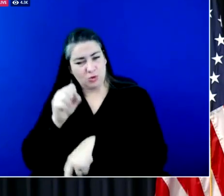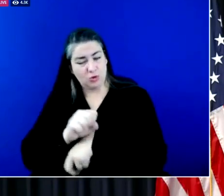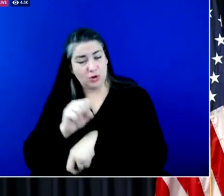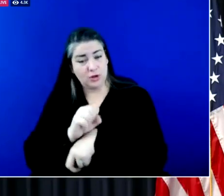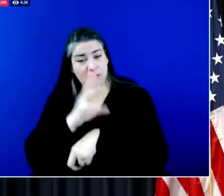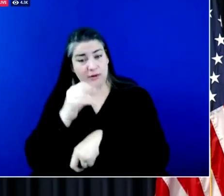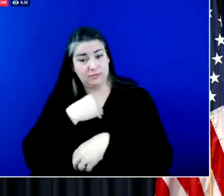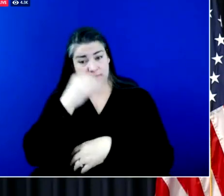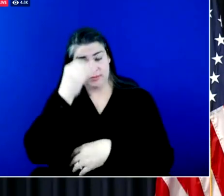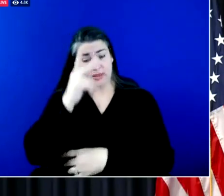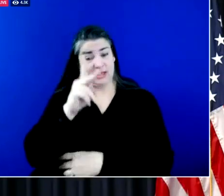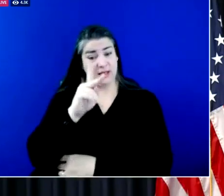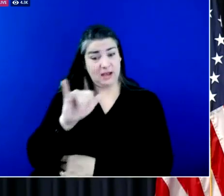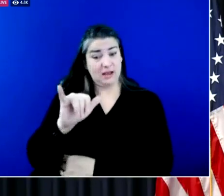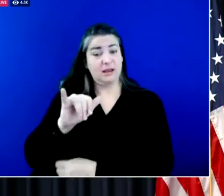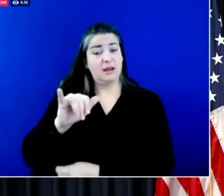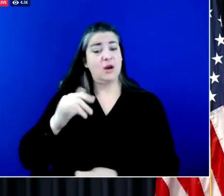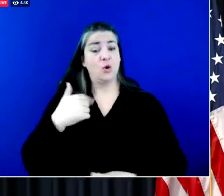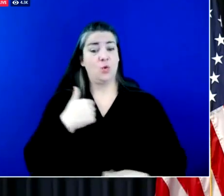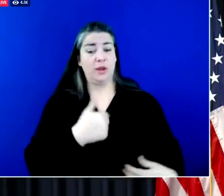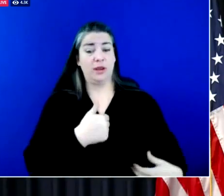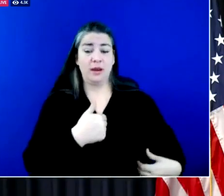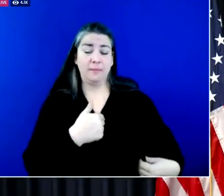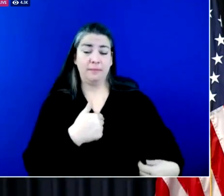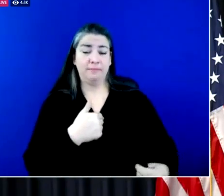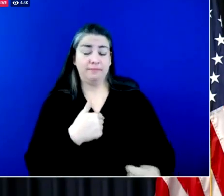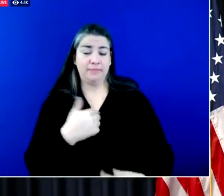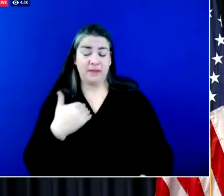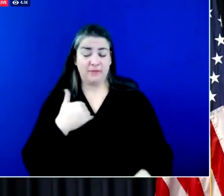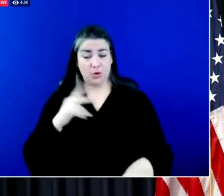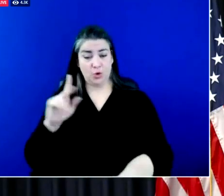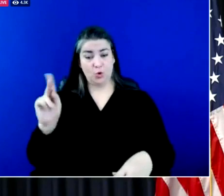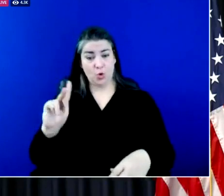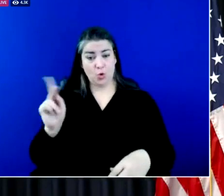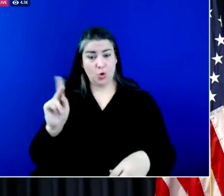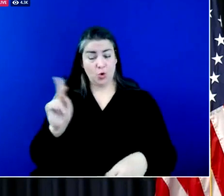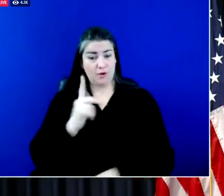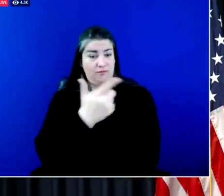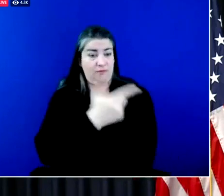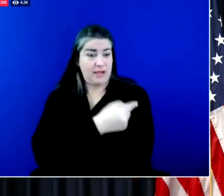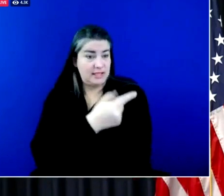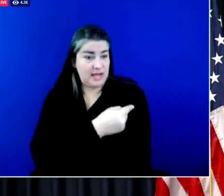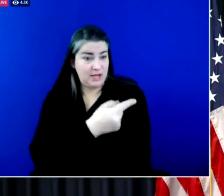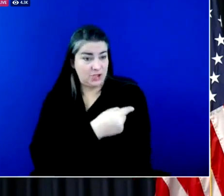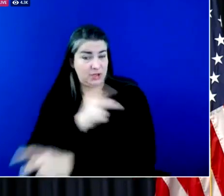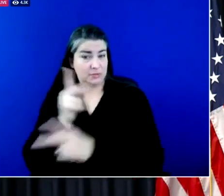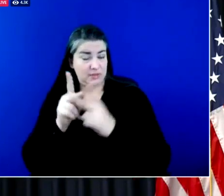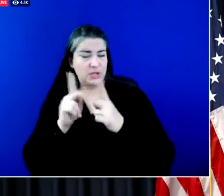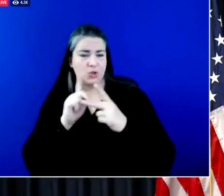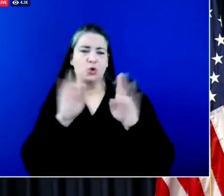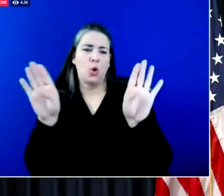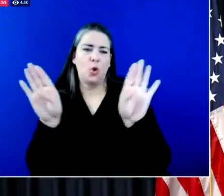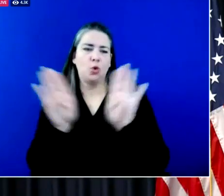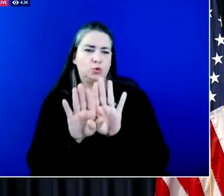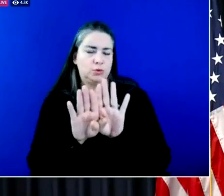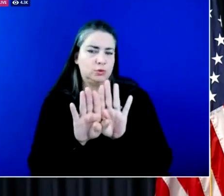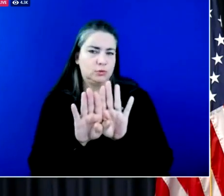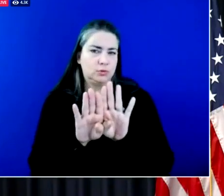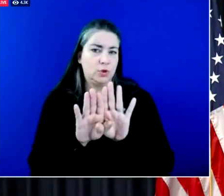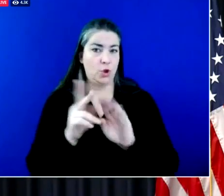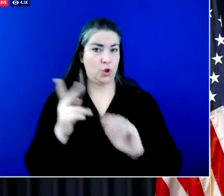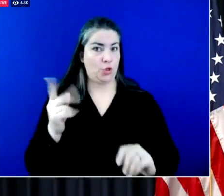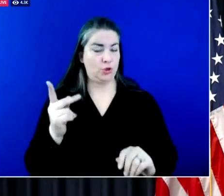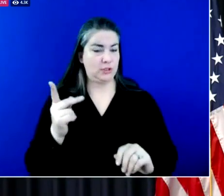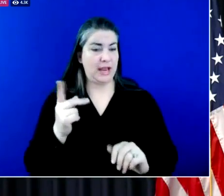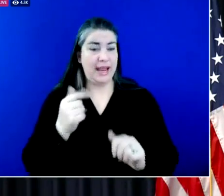our regional Kroger vaccination sites are closed today, Thursday. Every appointment